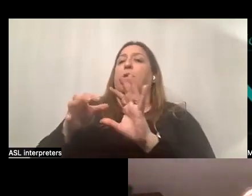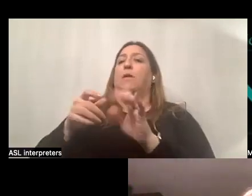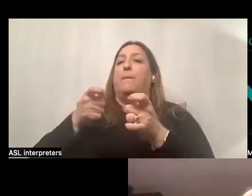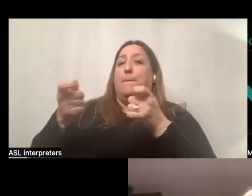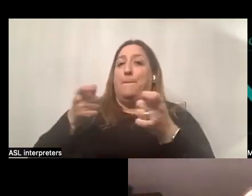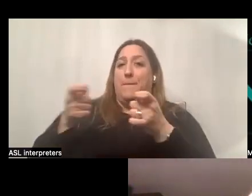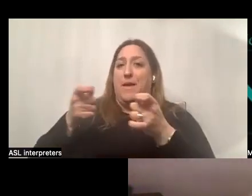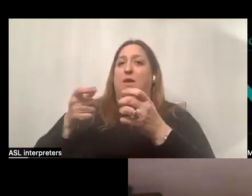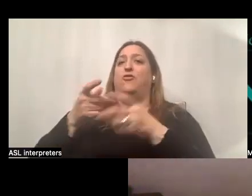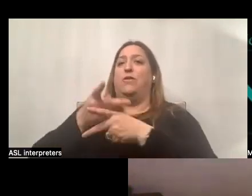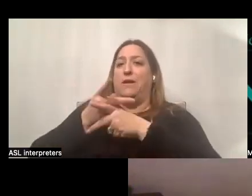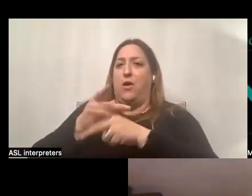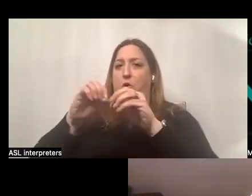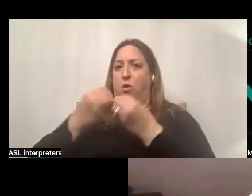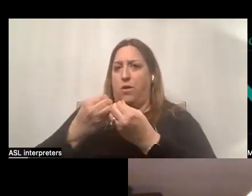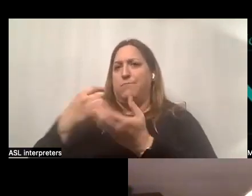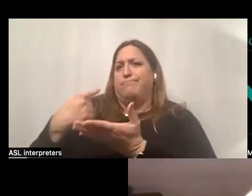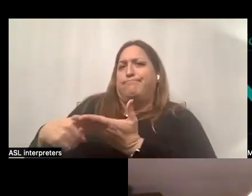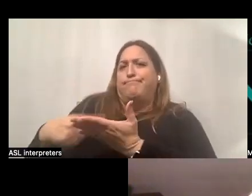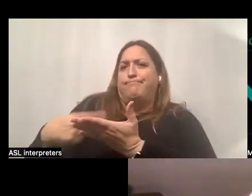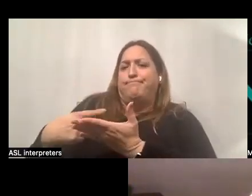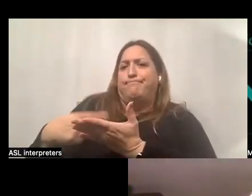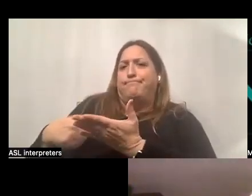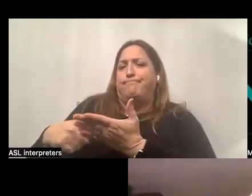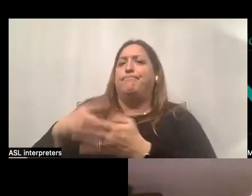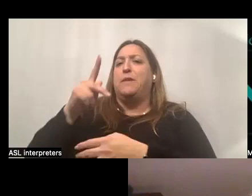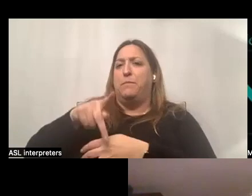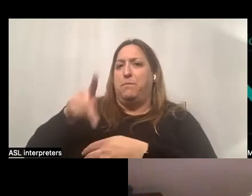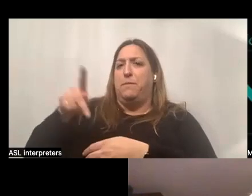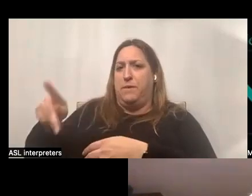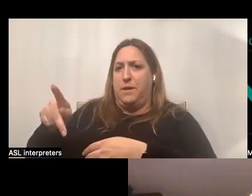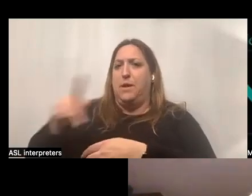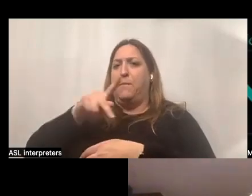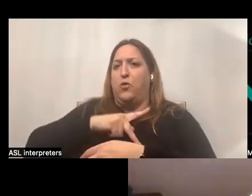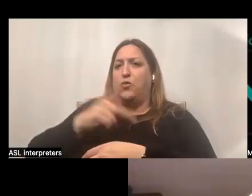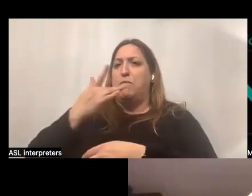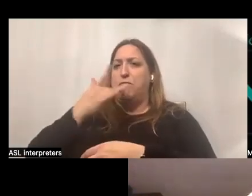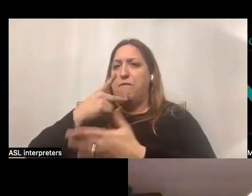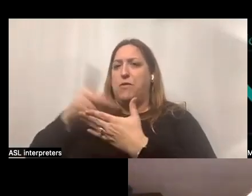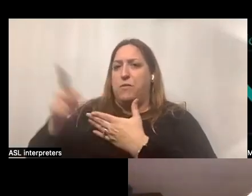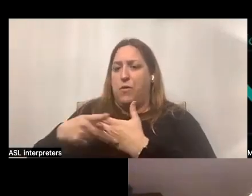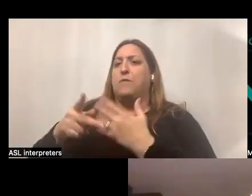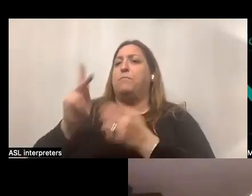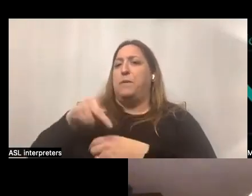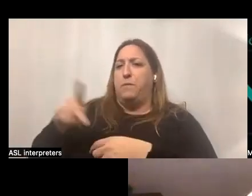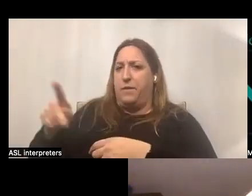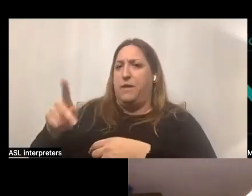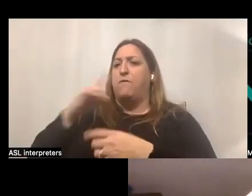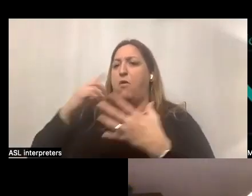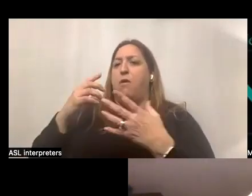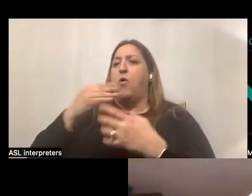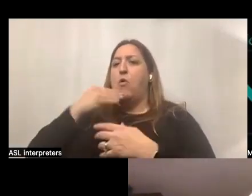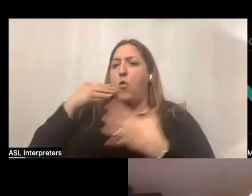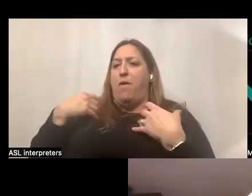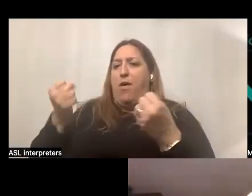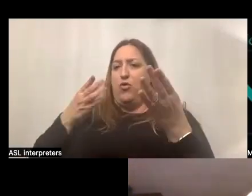organization will talk to you about the personal preference program and other options for obtaining home health services. And